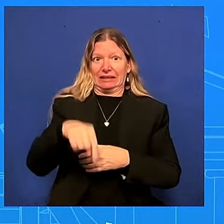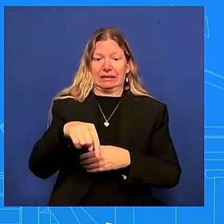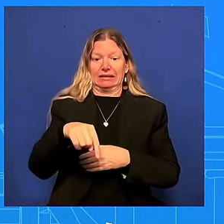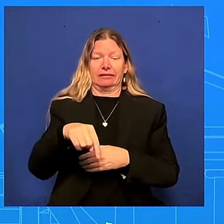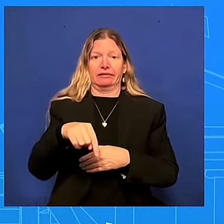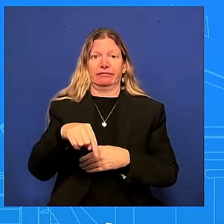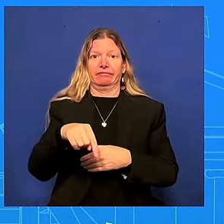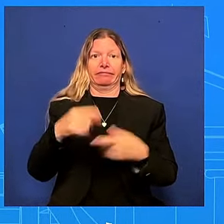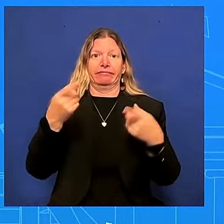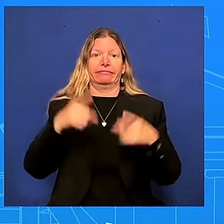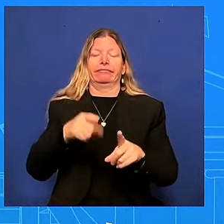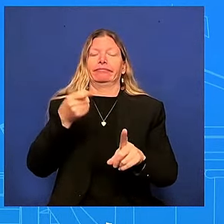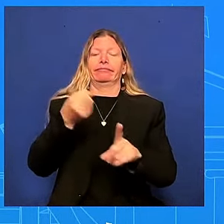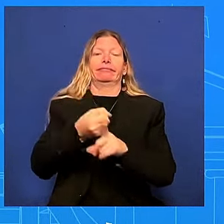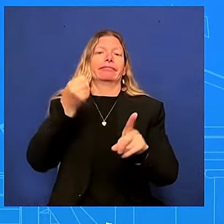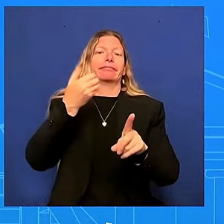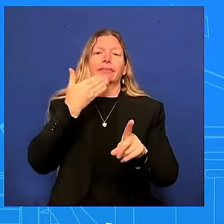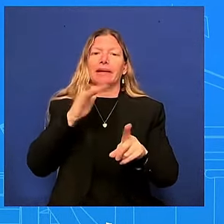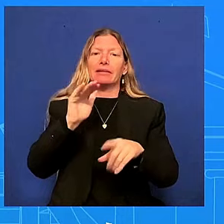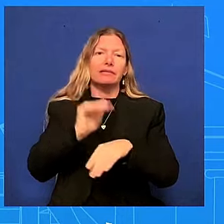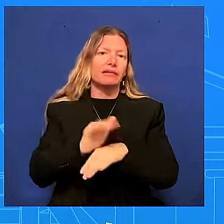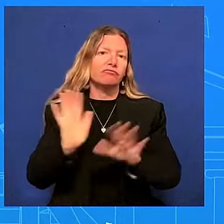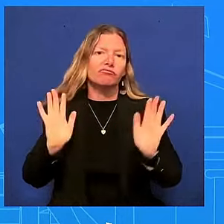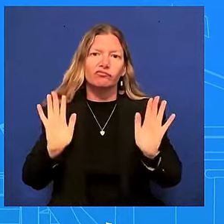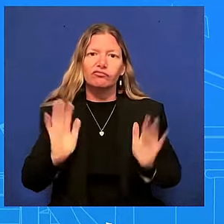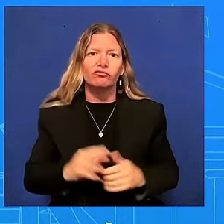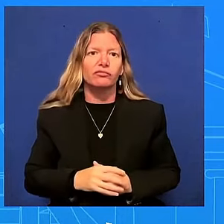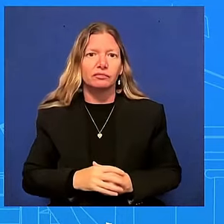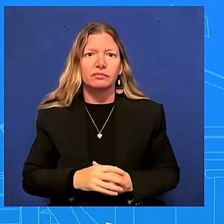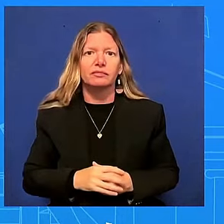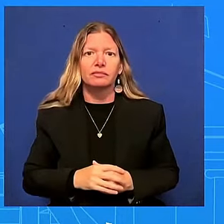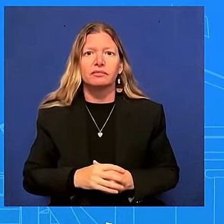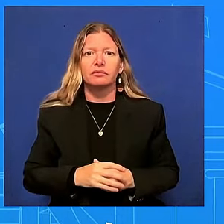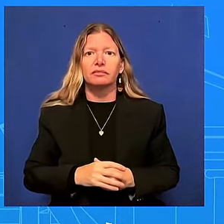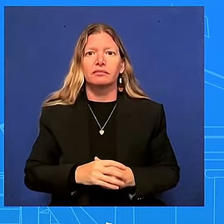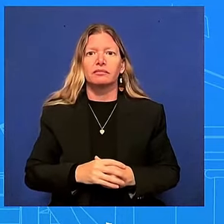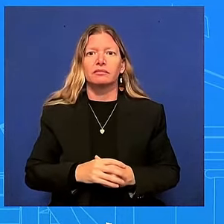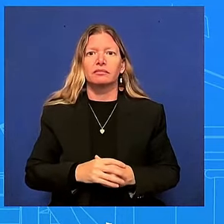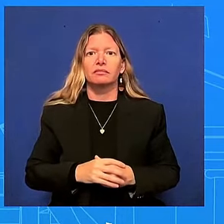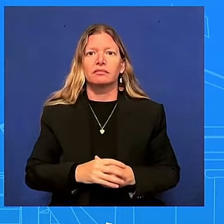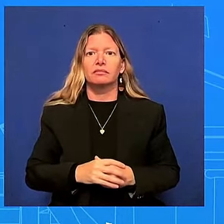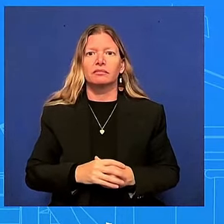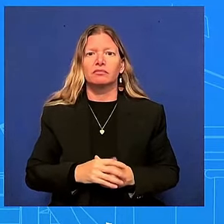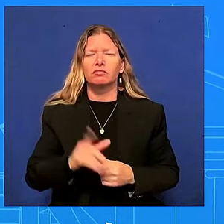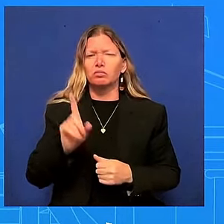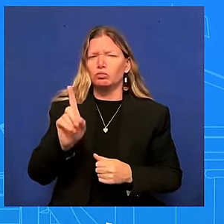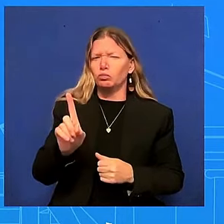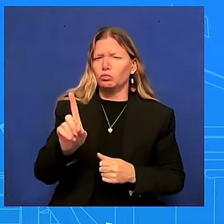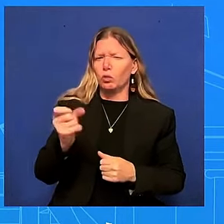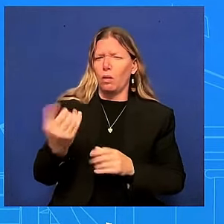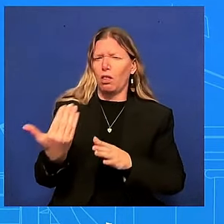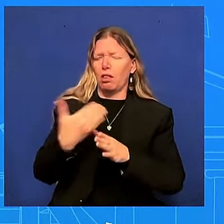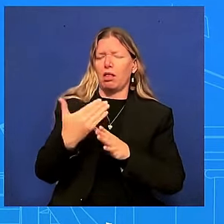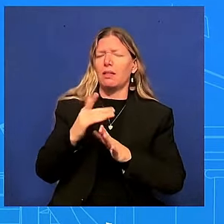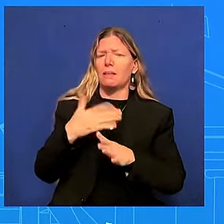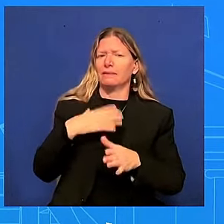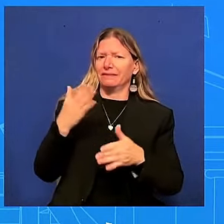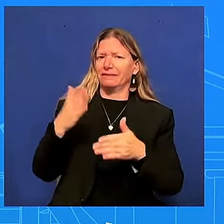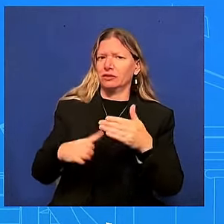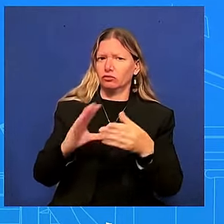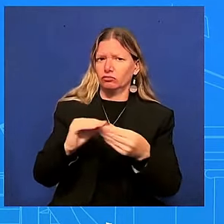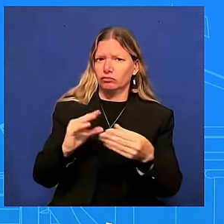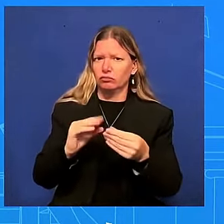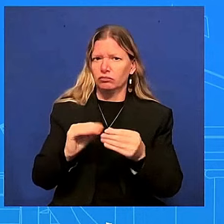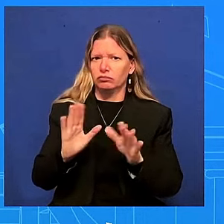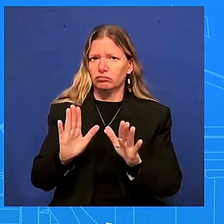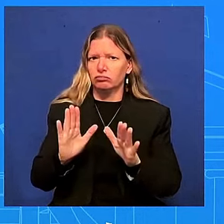disabled no no and let me let me finish with your colleague please and i know but shouting out come on you know better